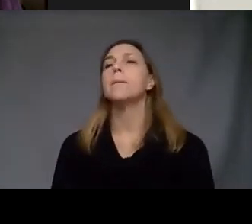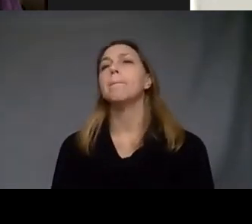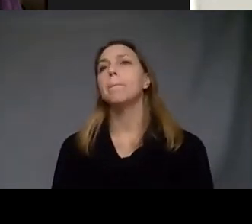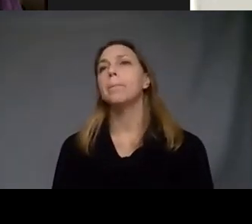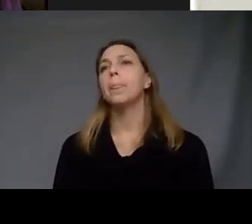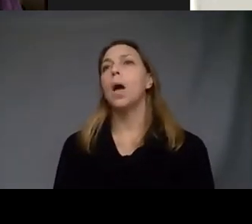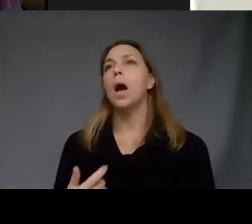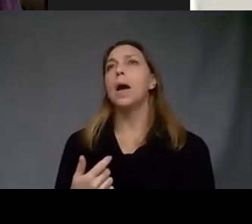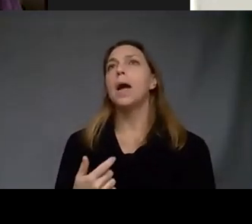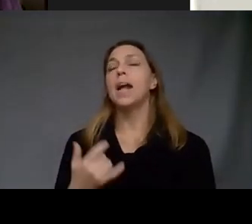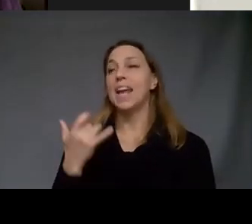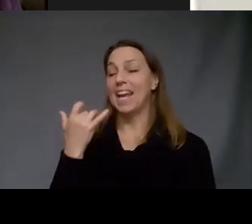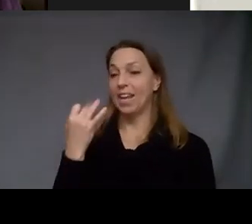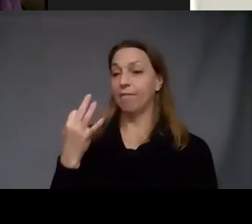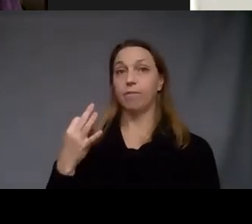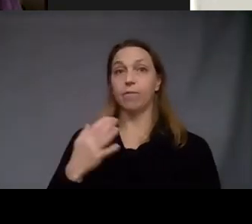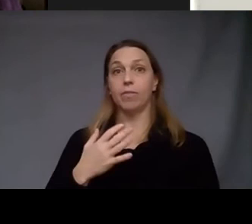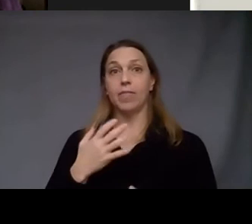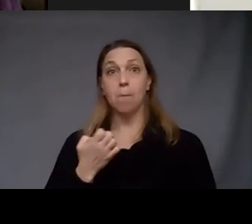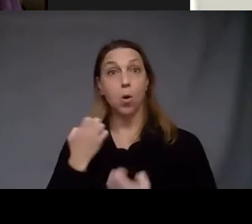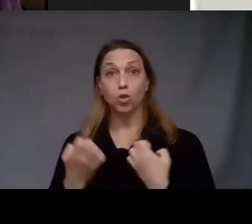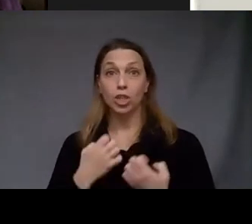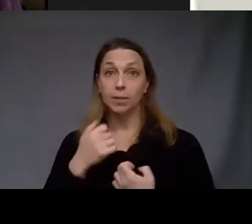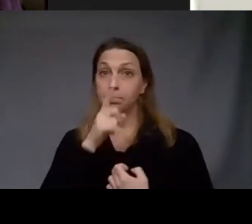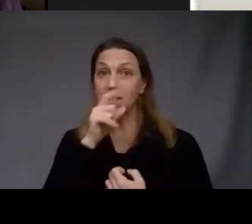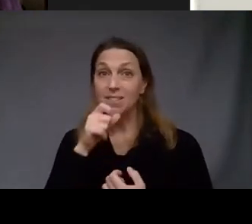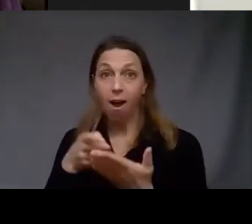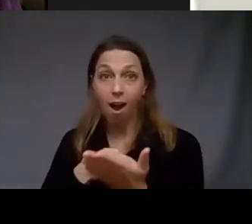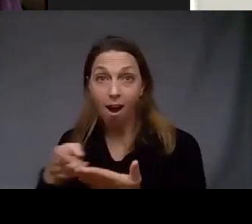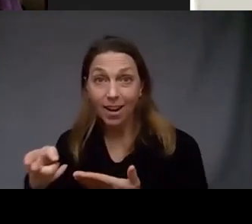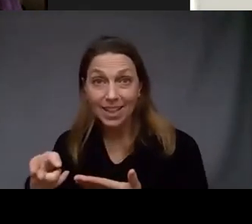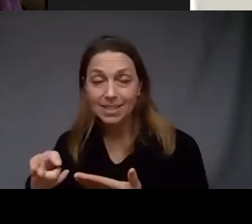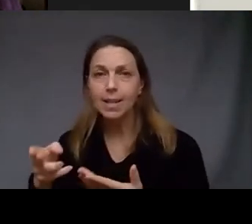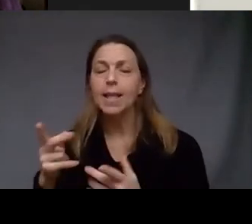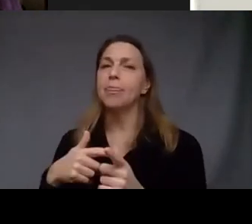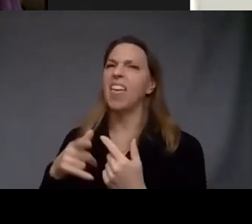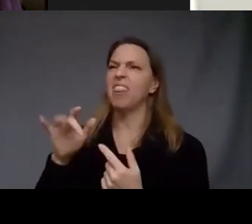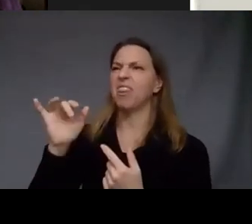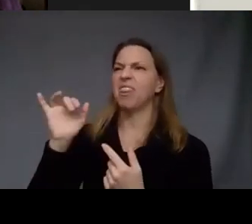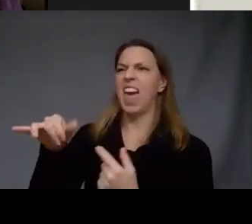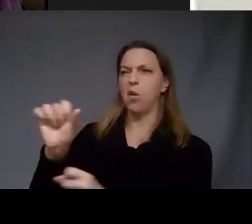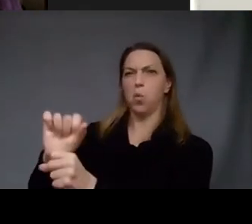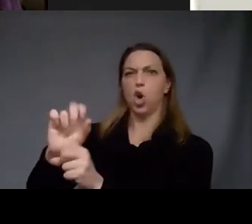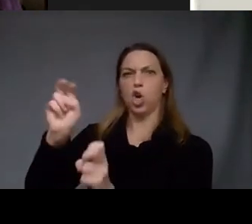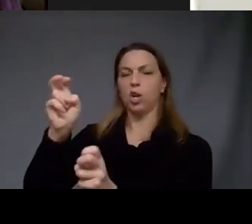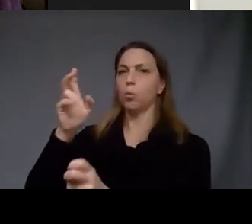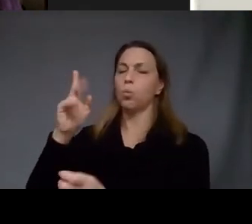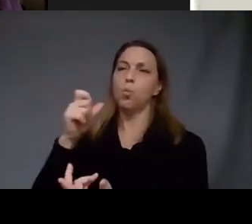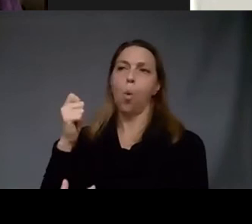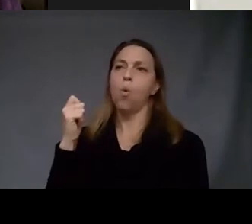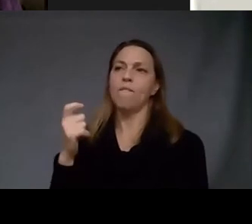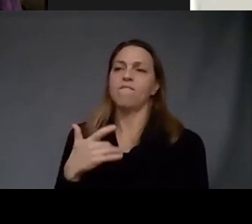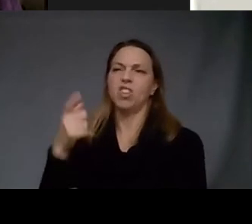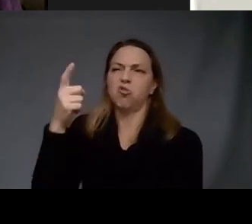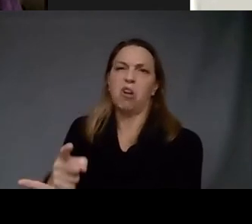that if the emotion isn't honest in the work then the work will not feel right